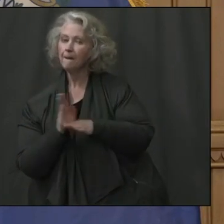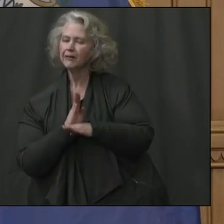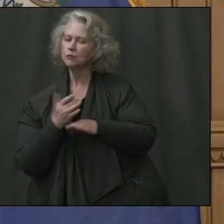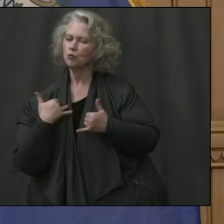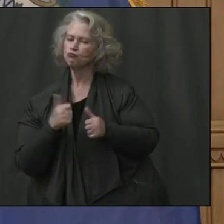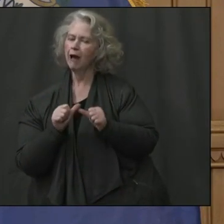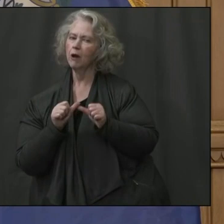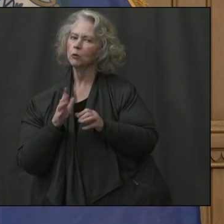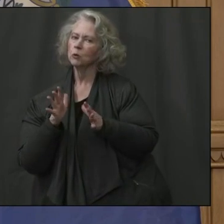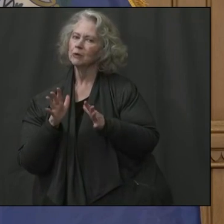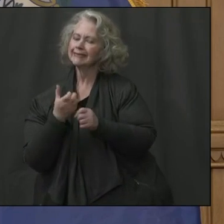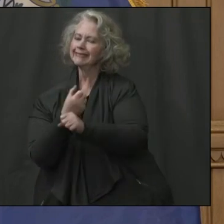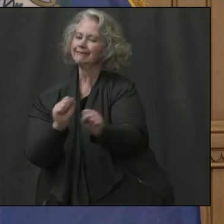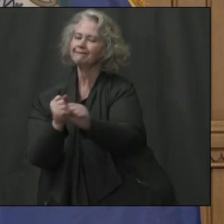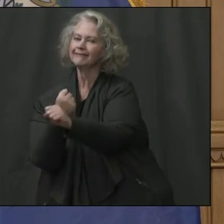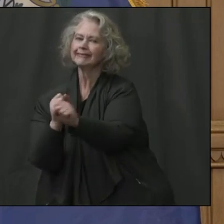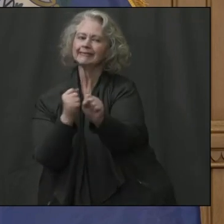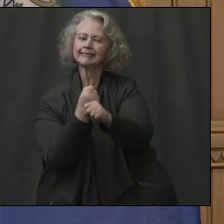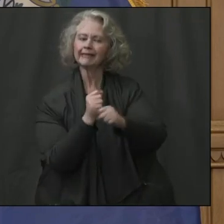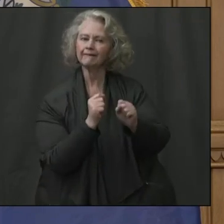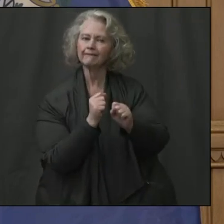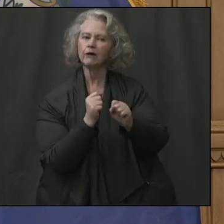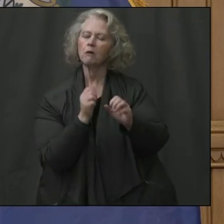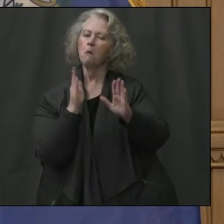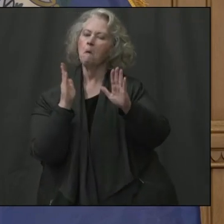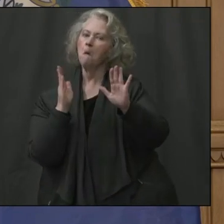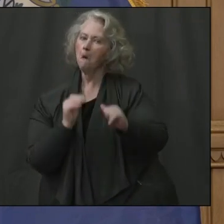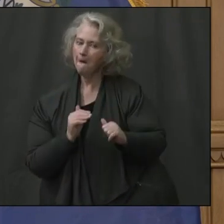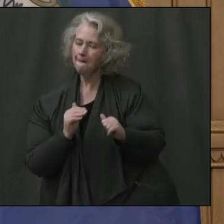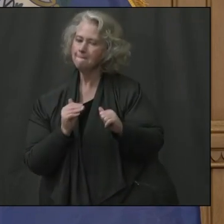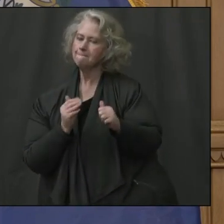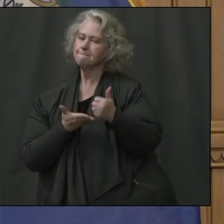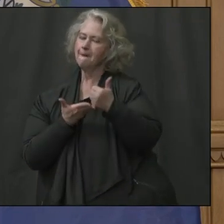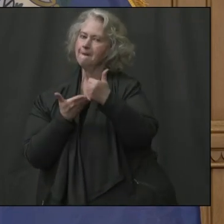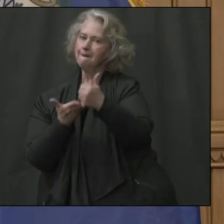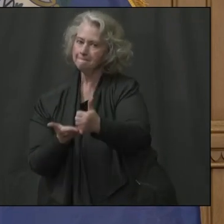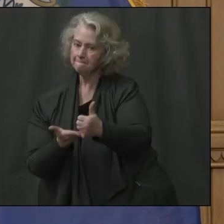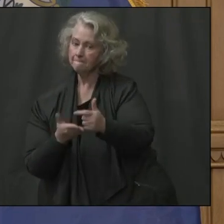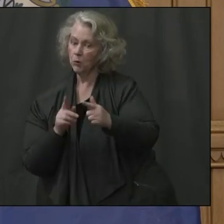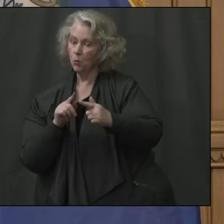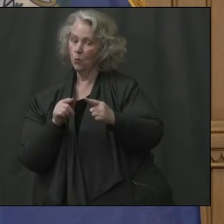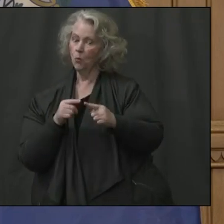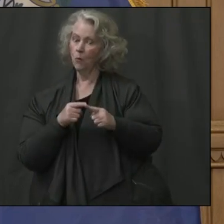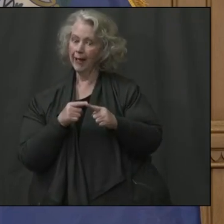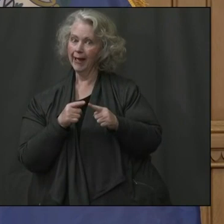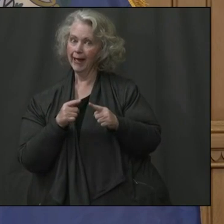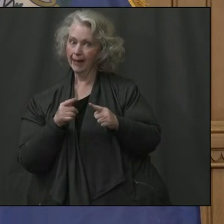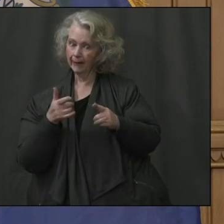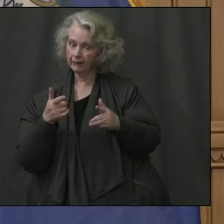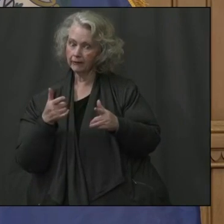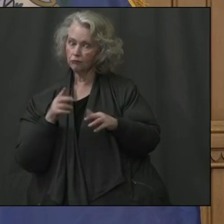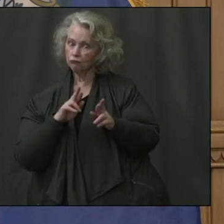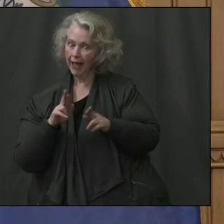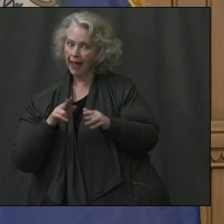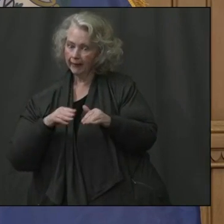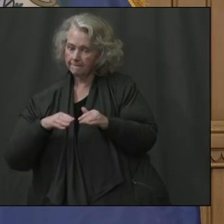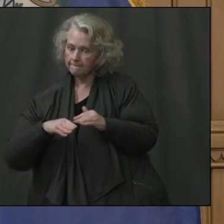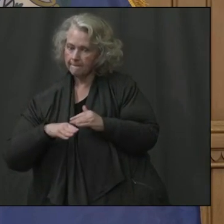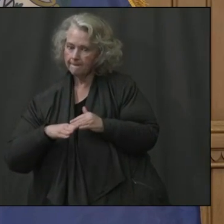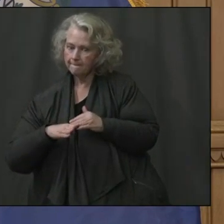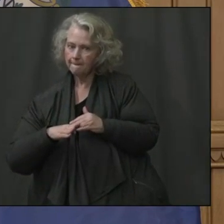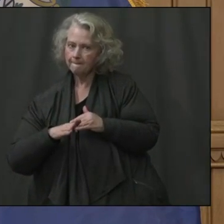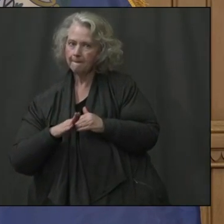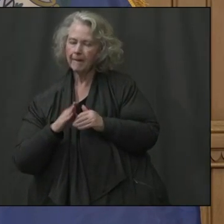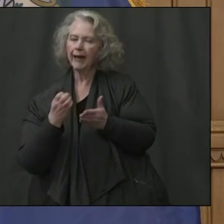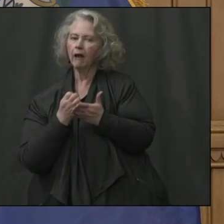them intact. So if there is demand coming out of this, uh, medical shutdown, we're in a position to take advantage of it and get our